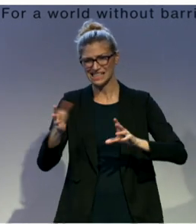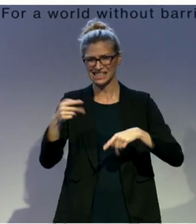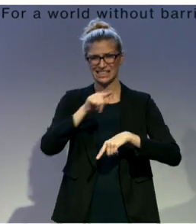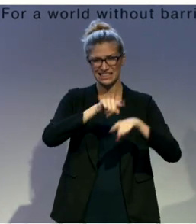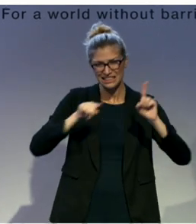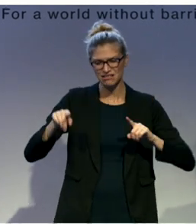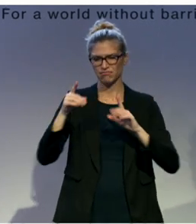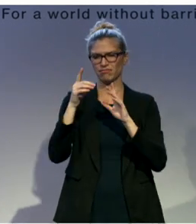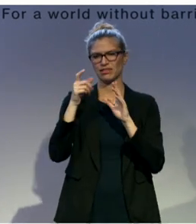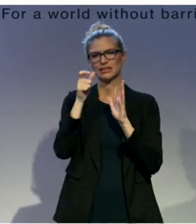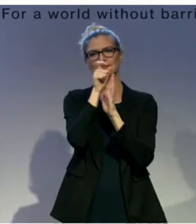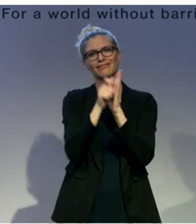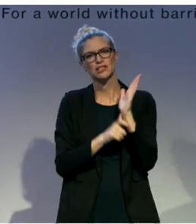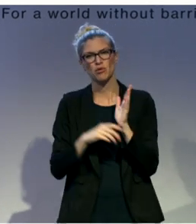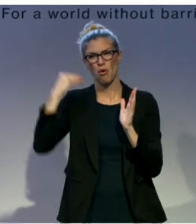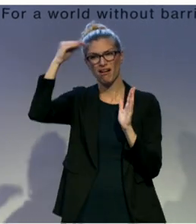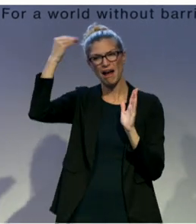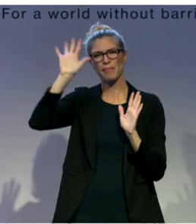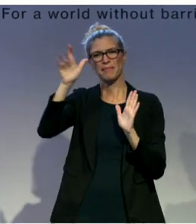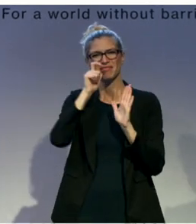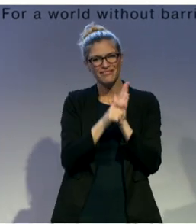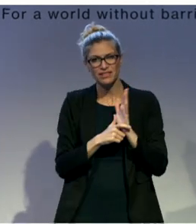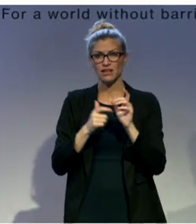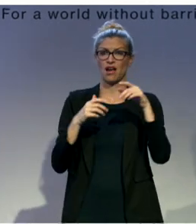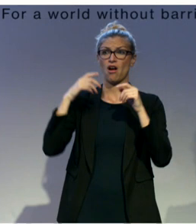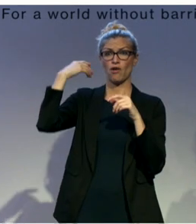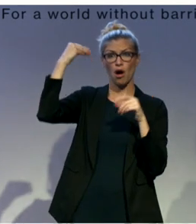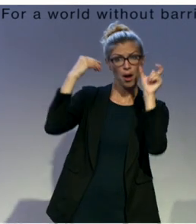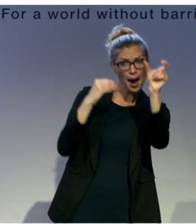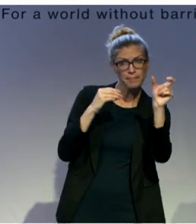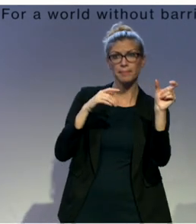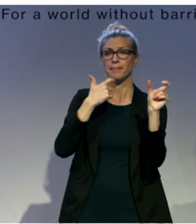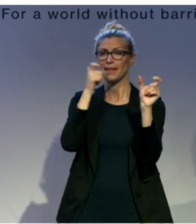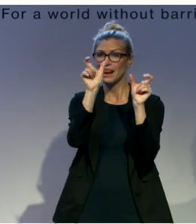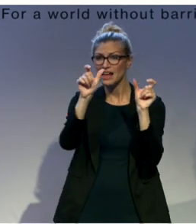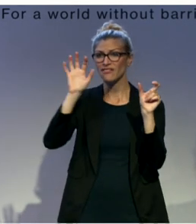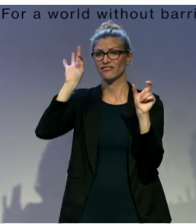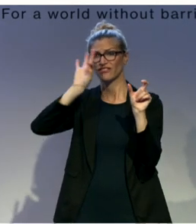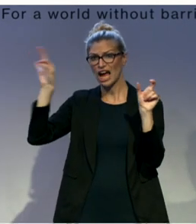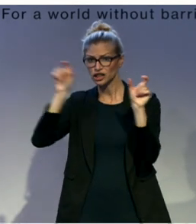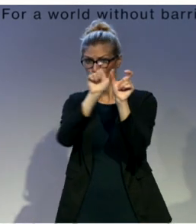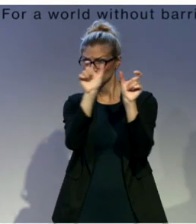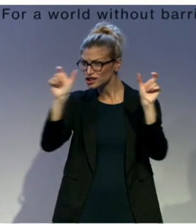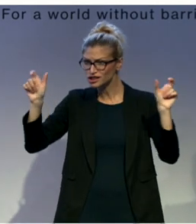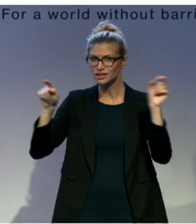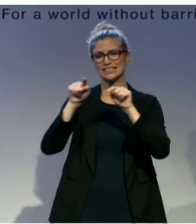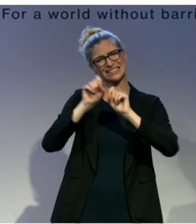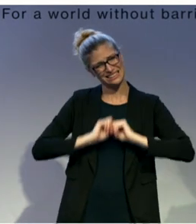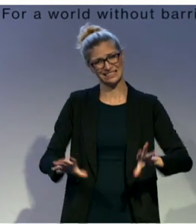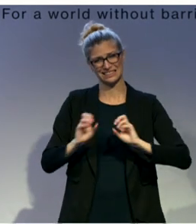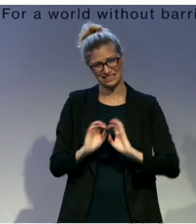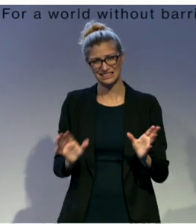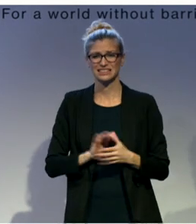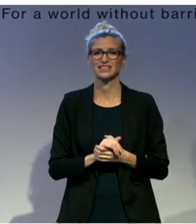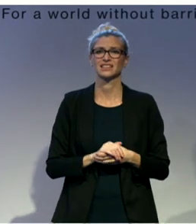Arabic, English, French, and in sign language, and can be used on multiple platforms. And the fact that we also use different